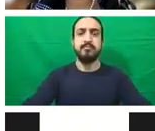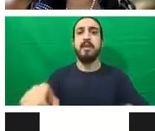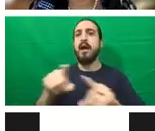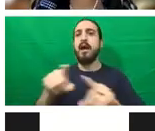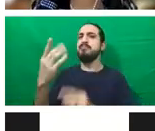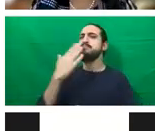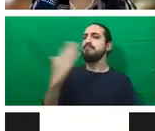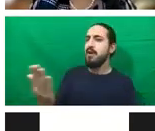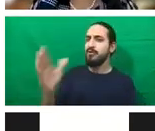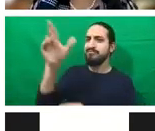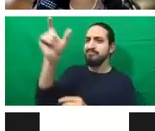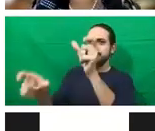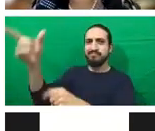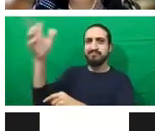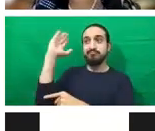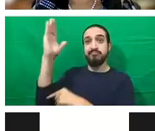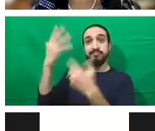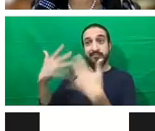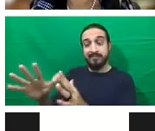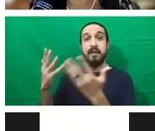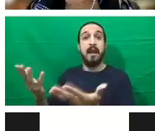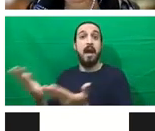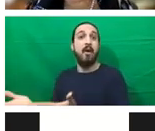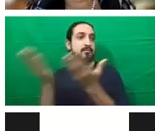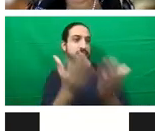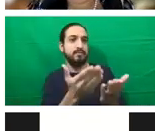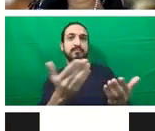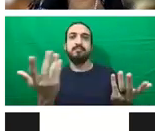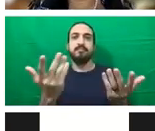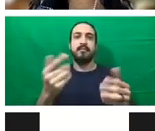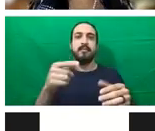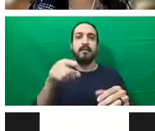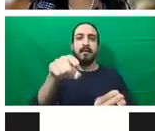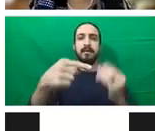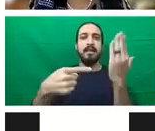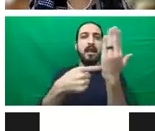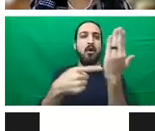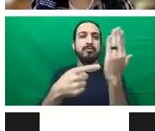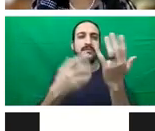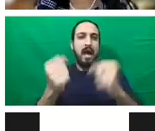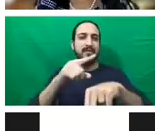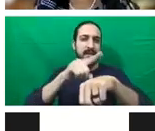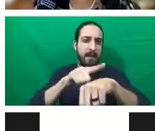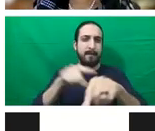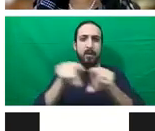turn to the technical segment, followed by a panel segment for the rest of the event.